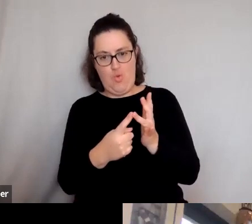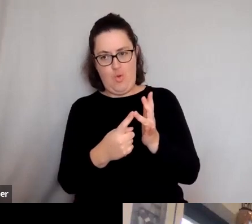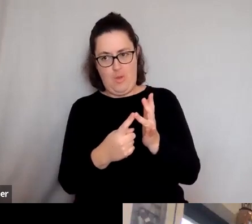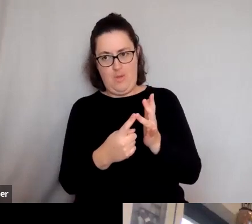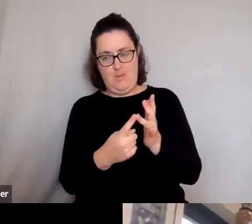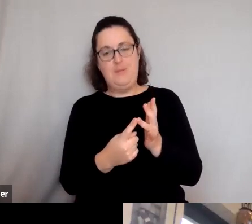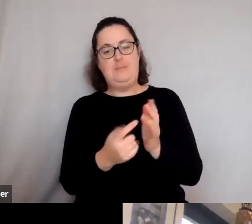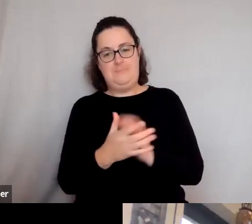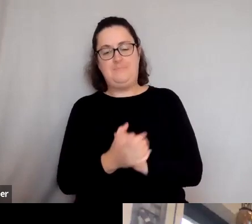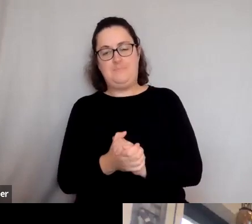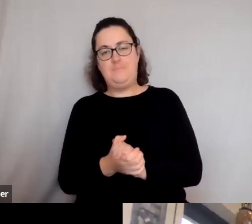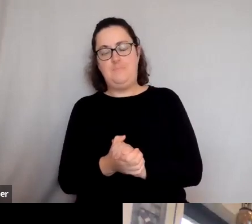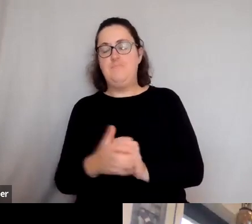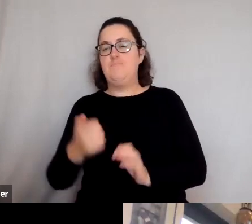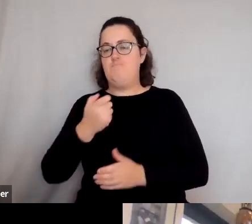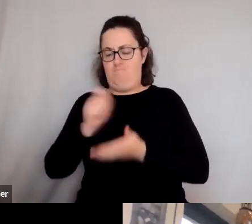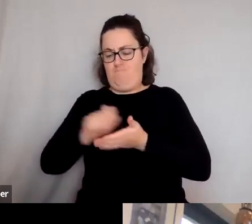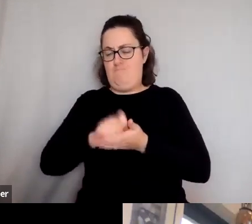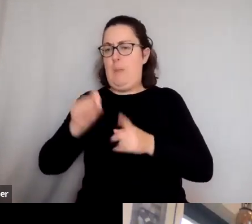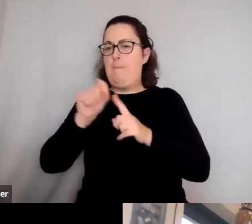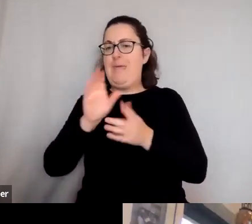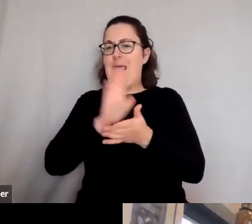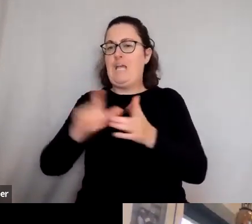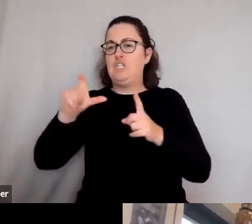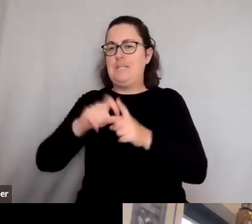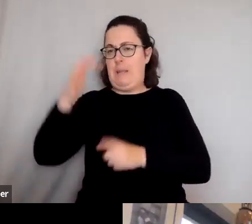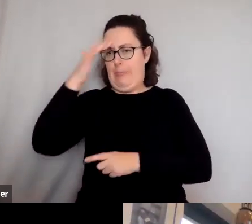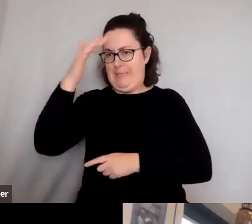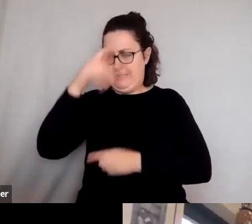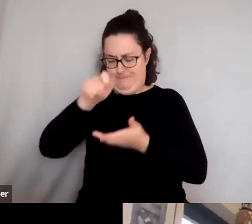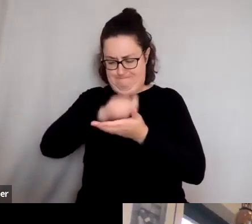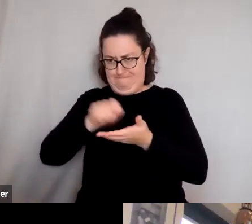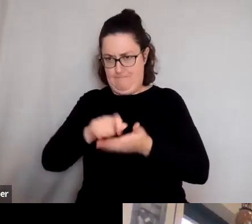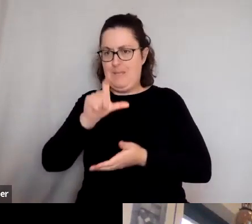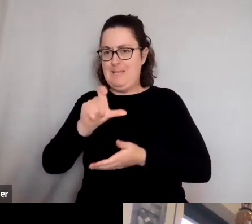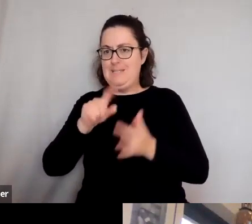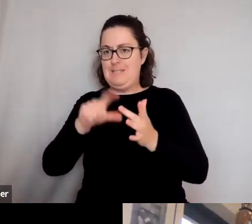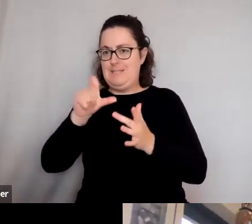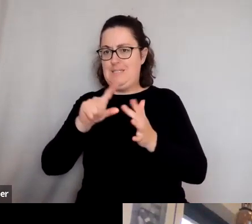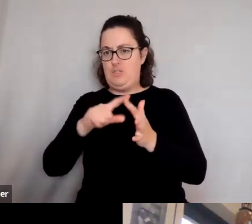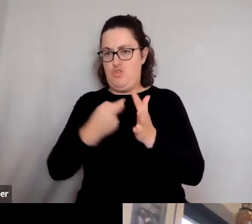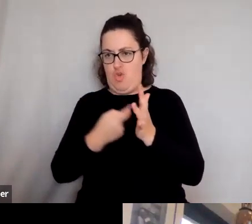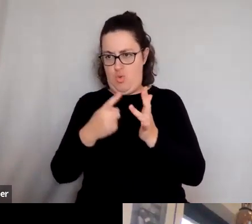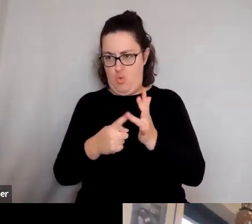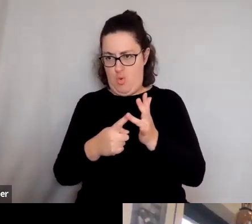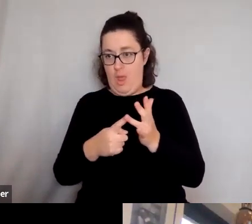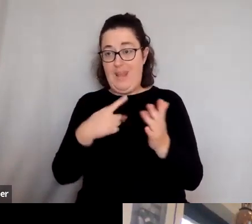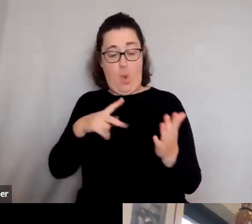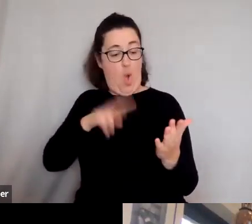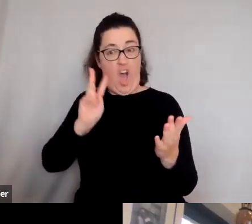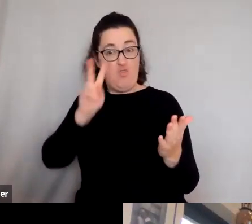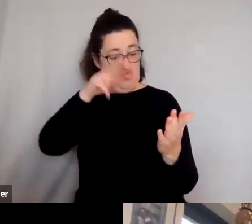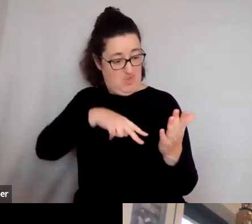PhD thesis on Cicero. And when I look at it now, I think this is so boring, you know, what I did was